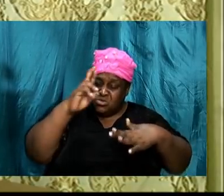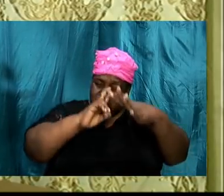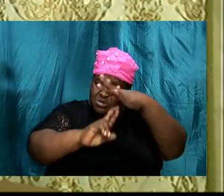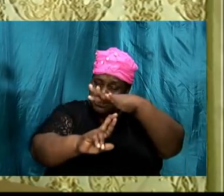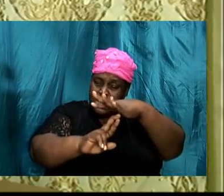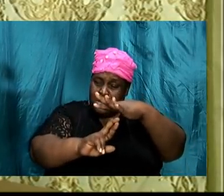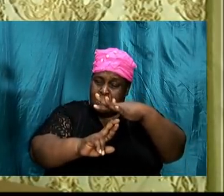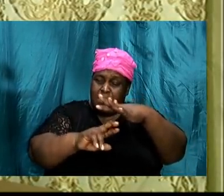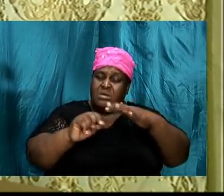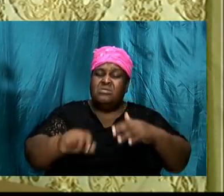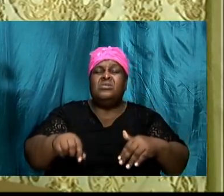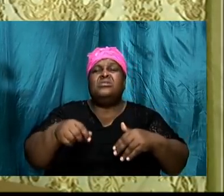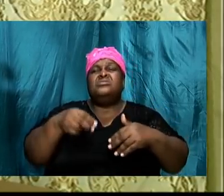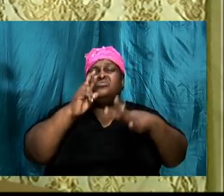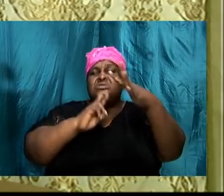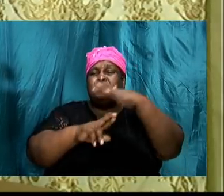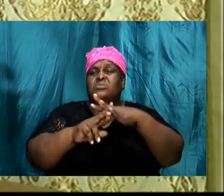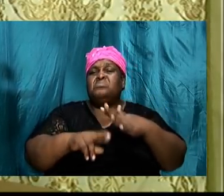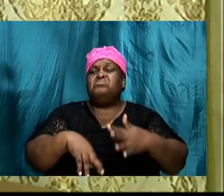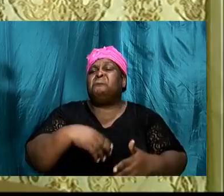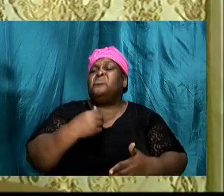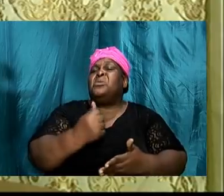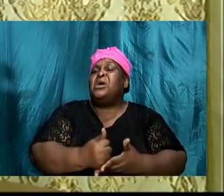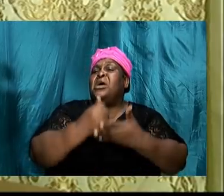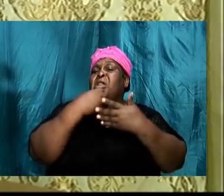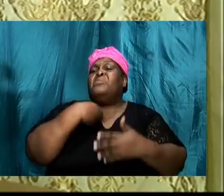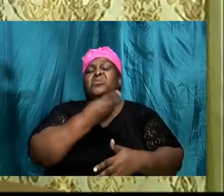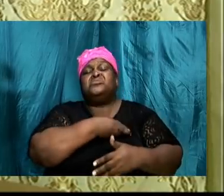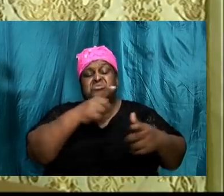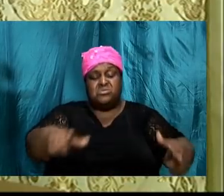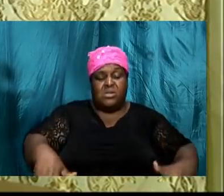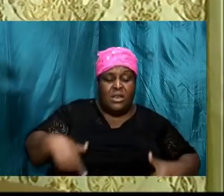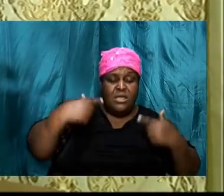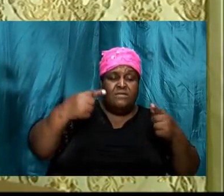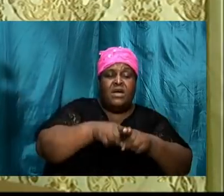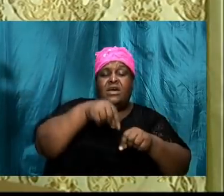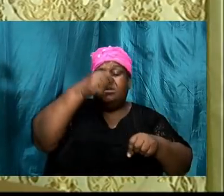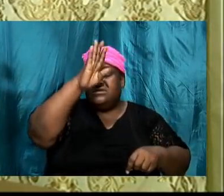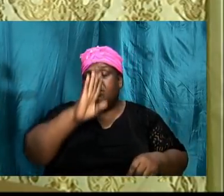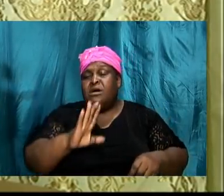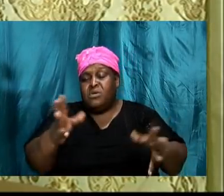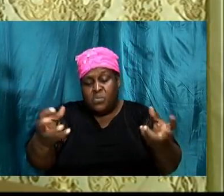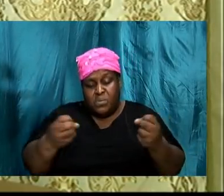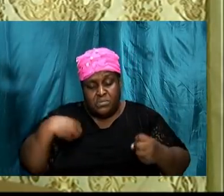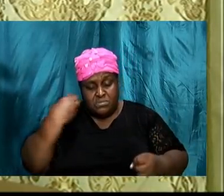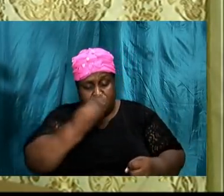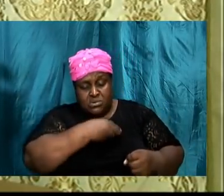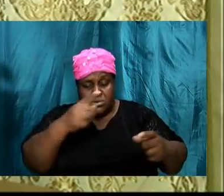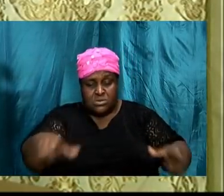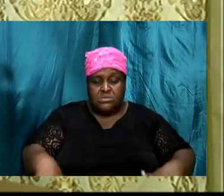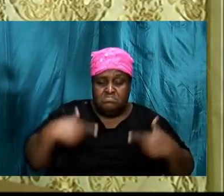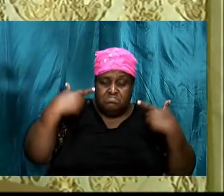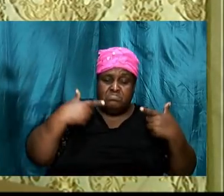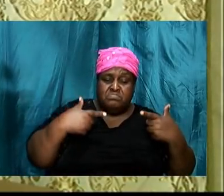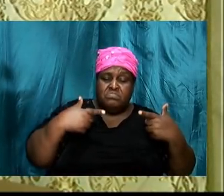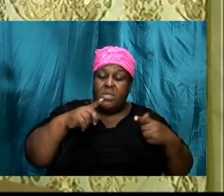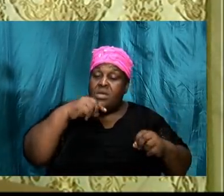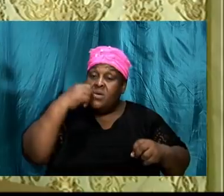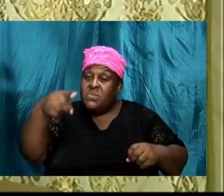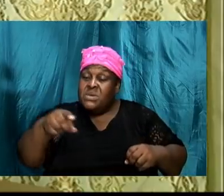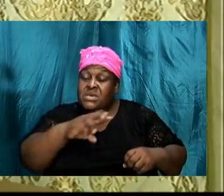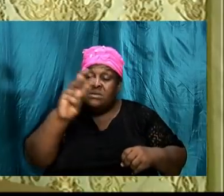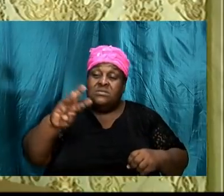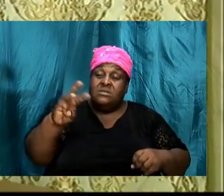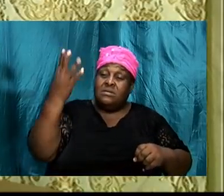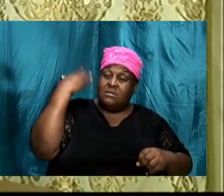walk as God would have us to walk. We mentioned the scripture last week from Proverbs 9, 9